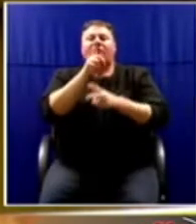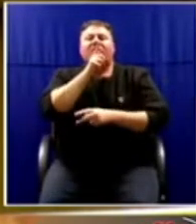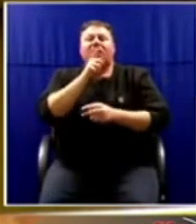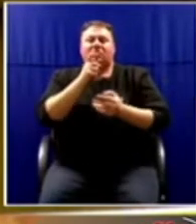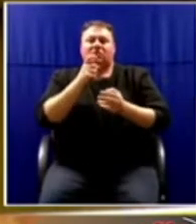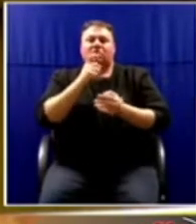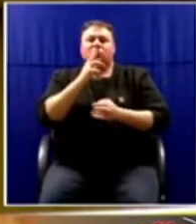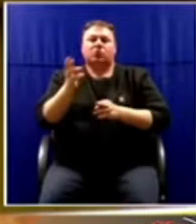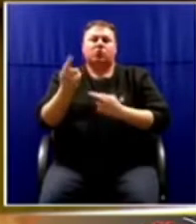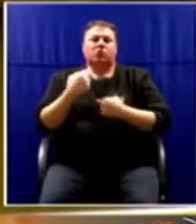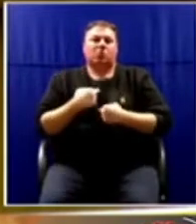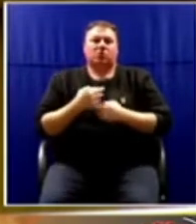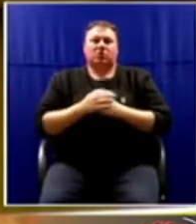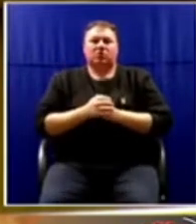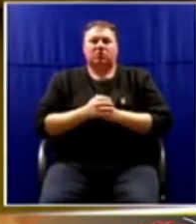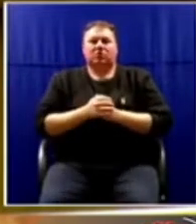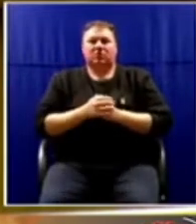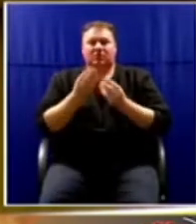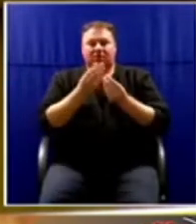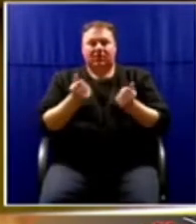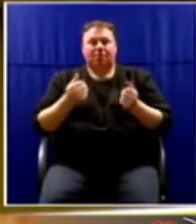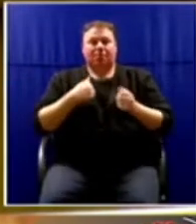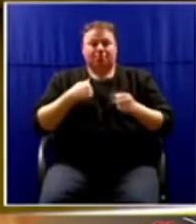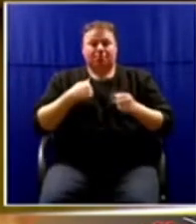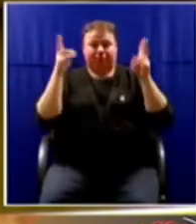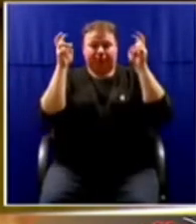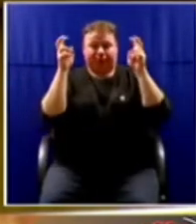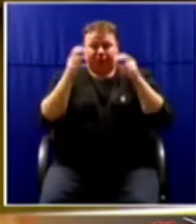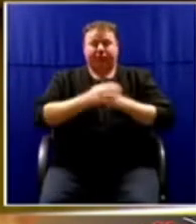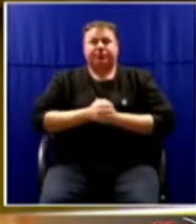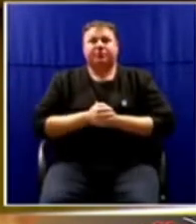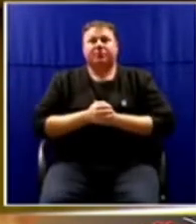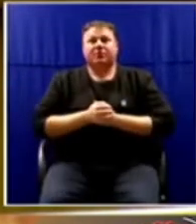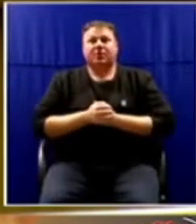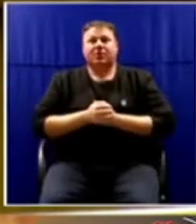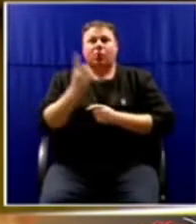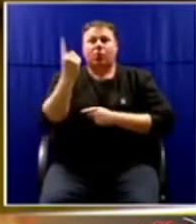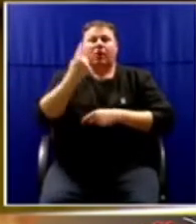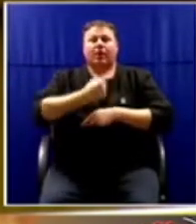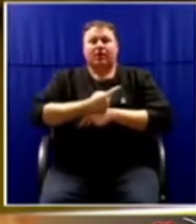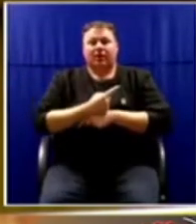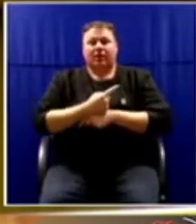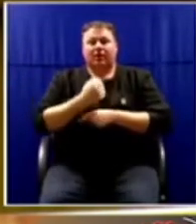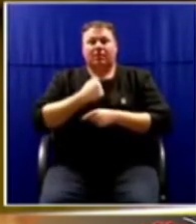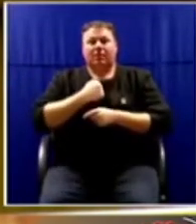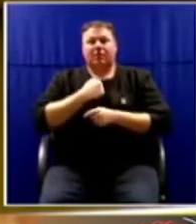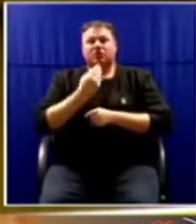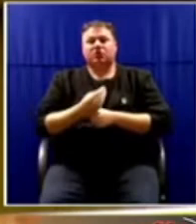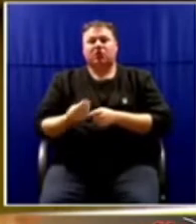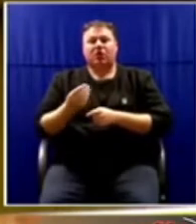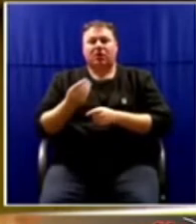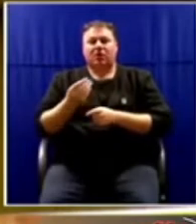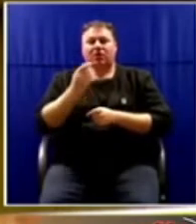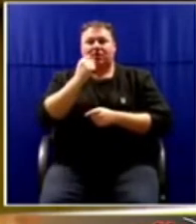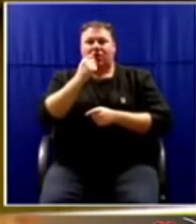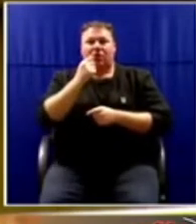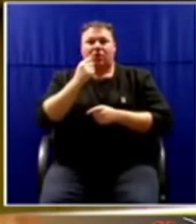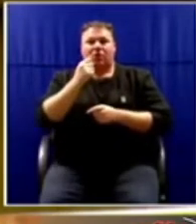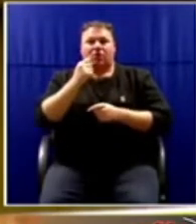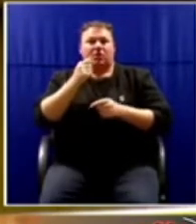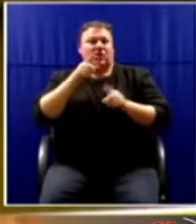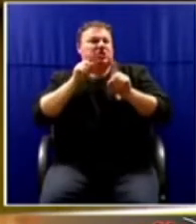and I quote, one day my child's father chased me with a hammer.